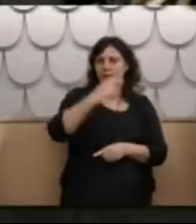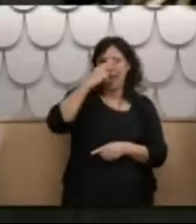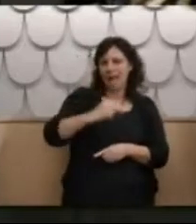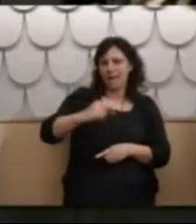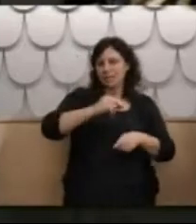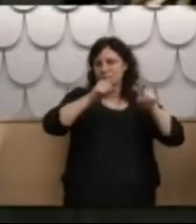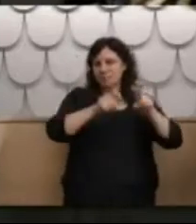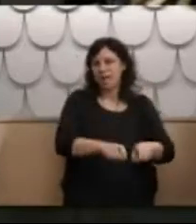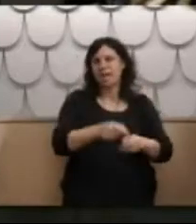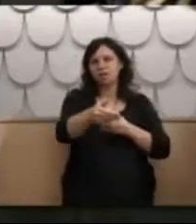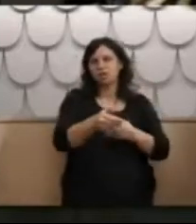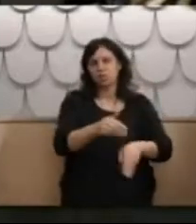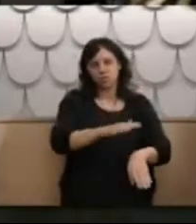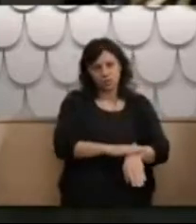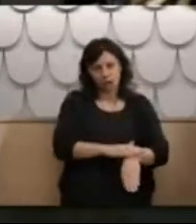Yes.